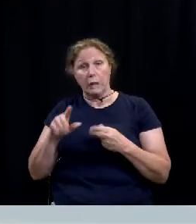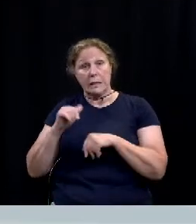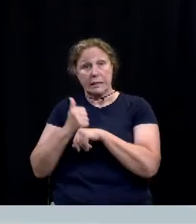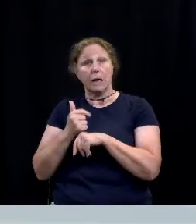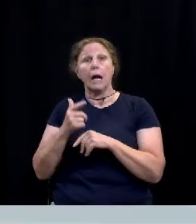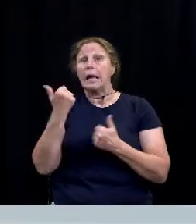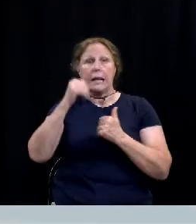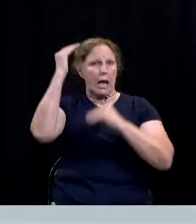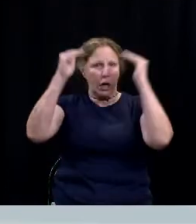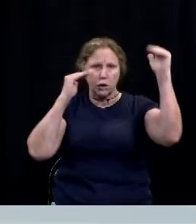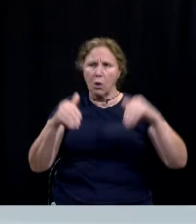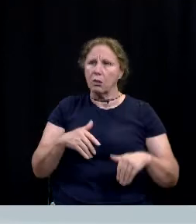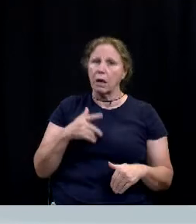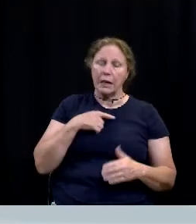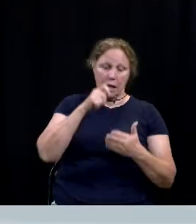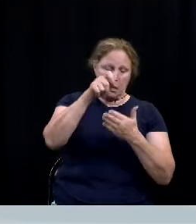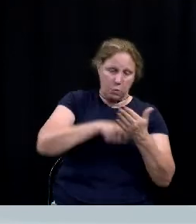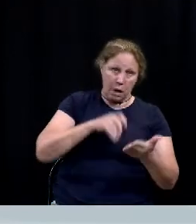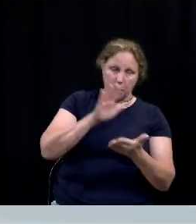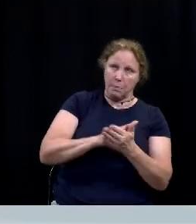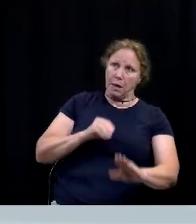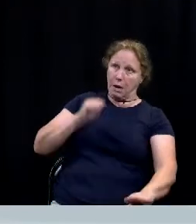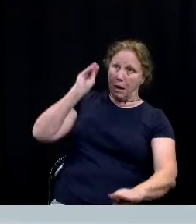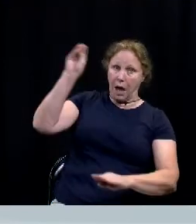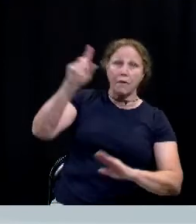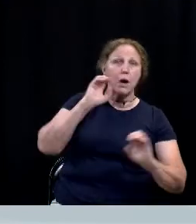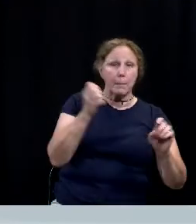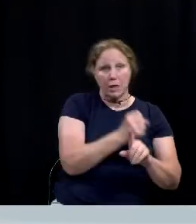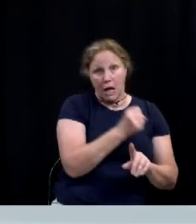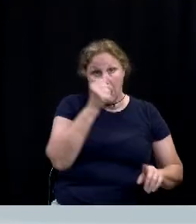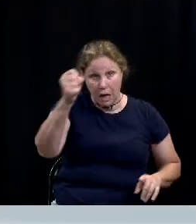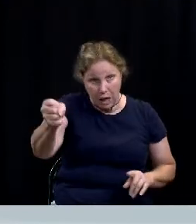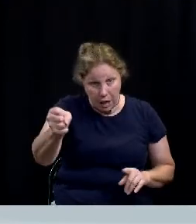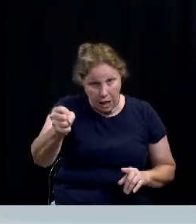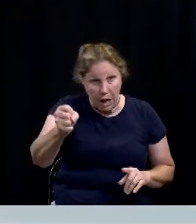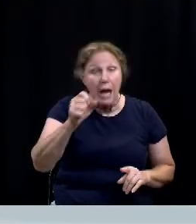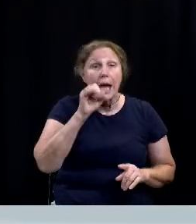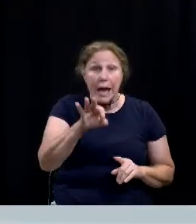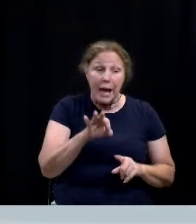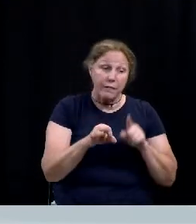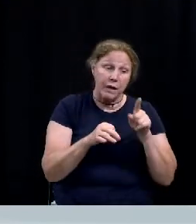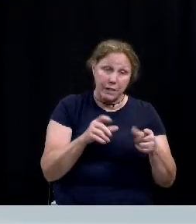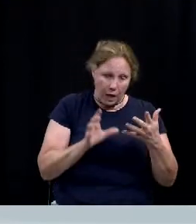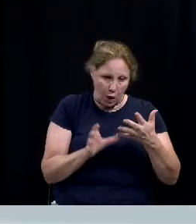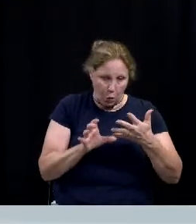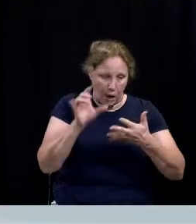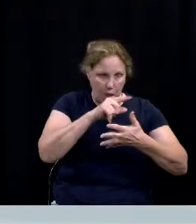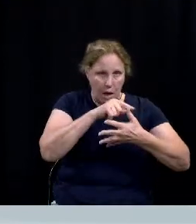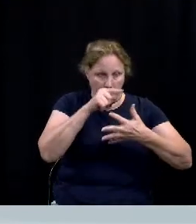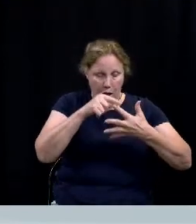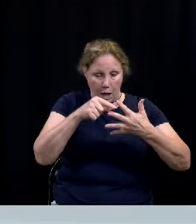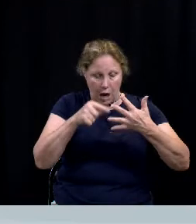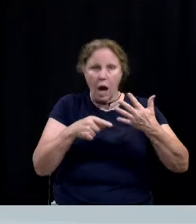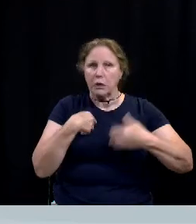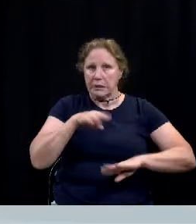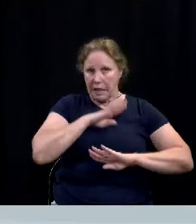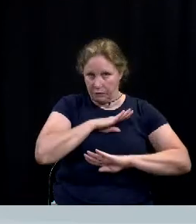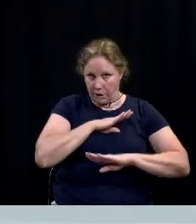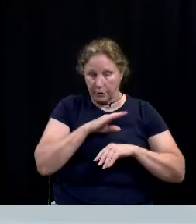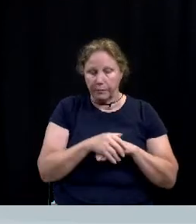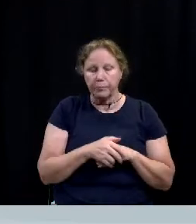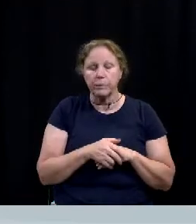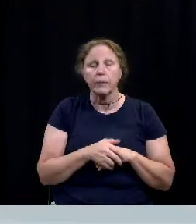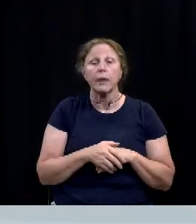adult may file a written application for the emergency detention of another person if all the criteria listed above are met The